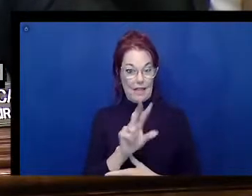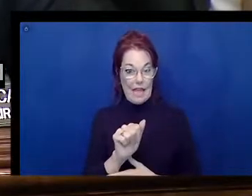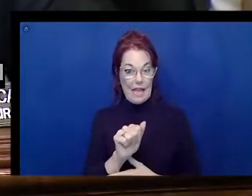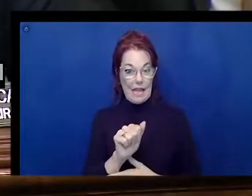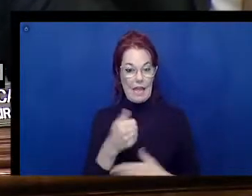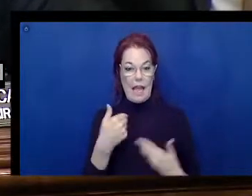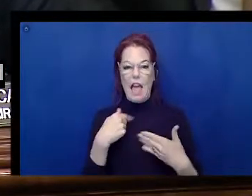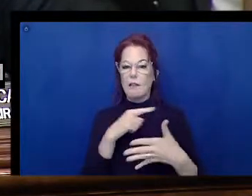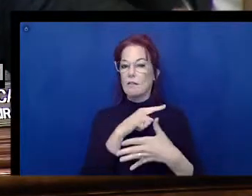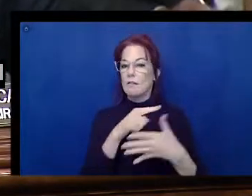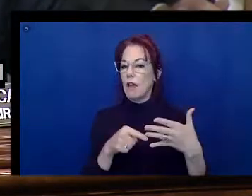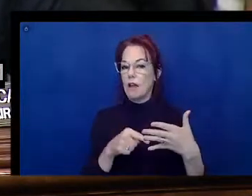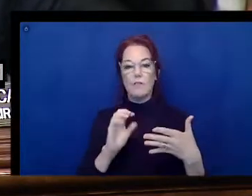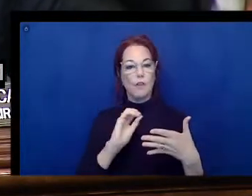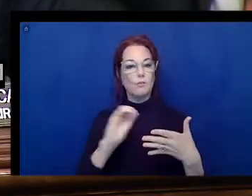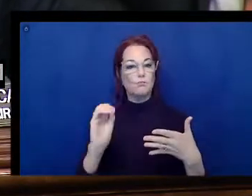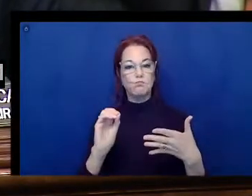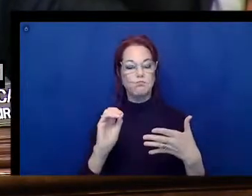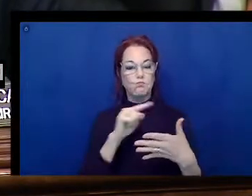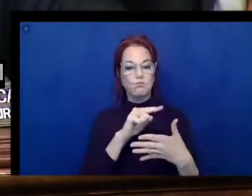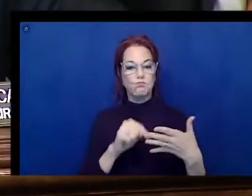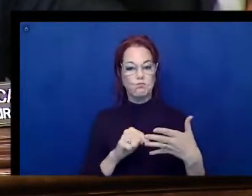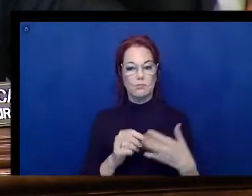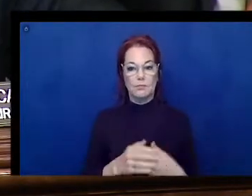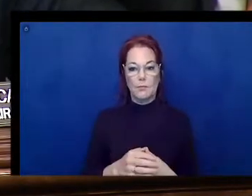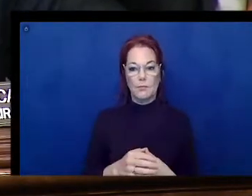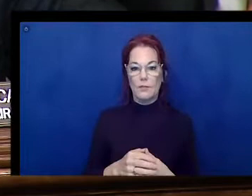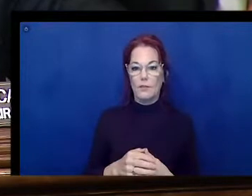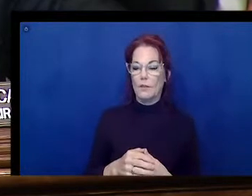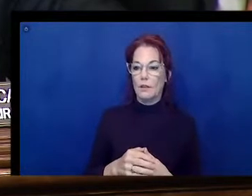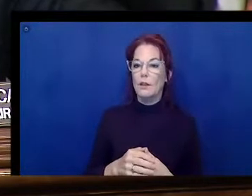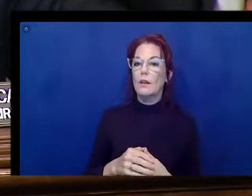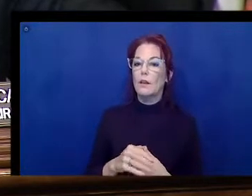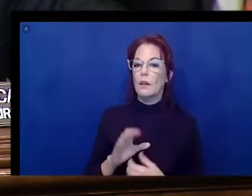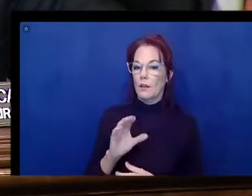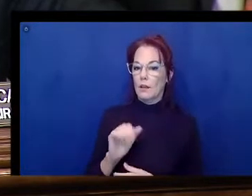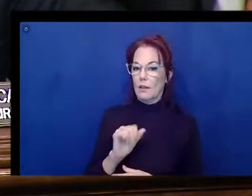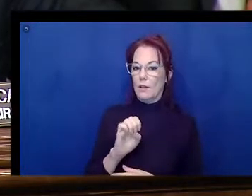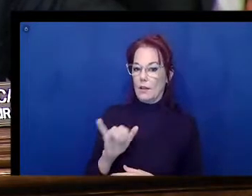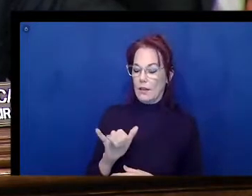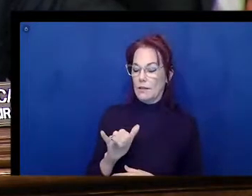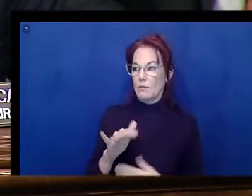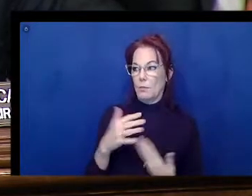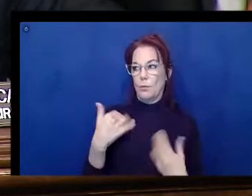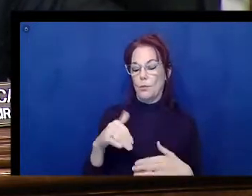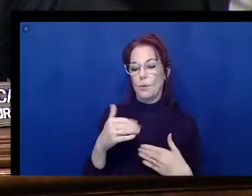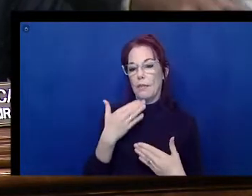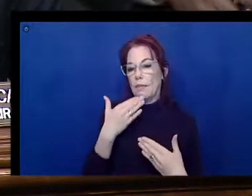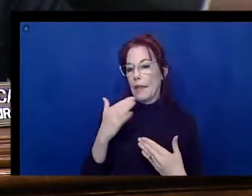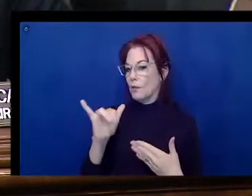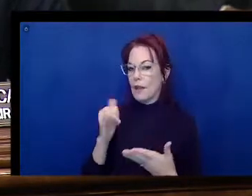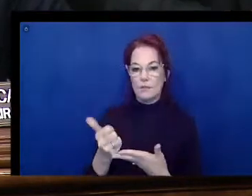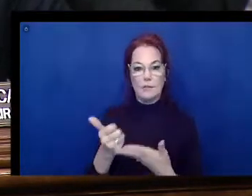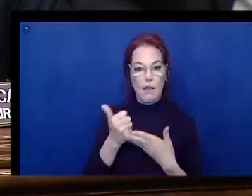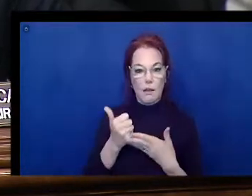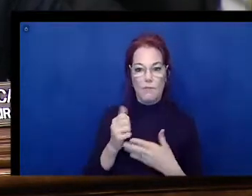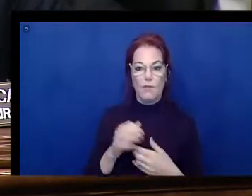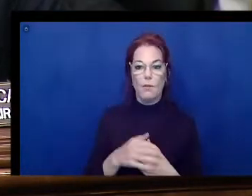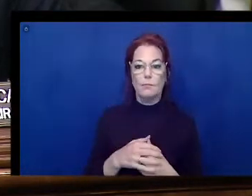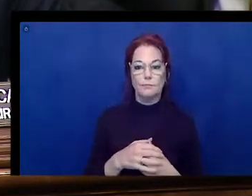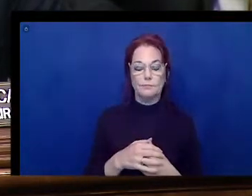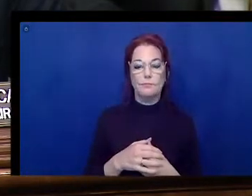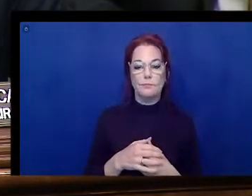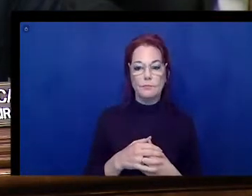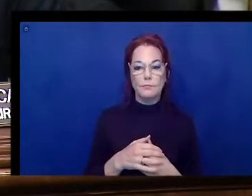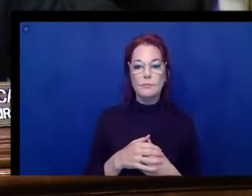Well, that's very helpful for us as we discharge one of the obligations of the members of the Senate and committees in the Senate.